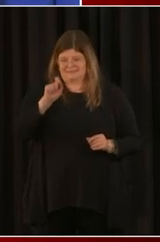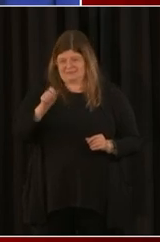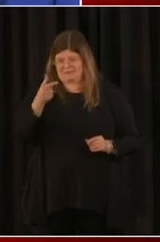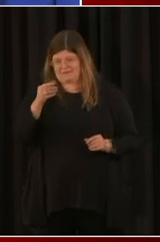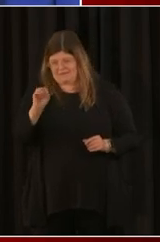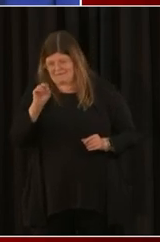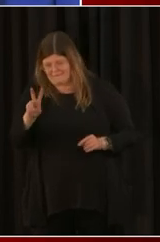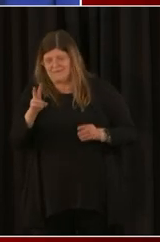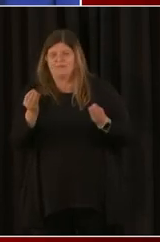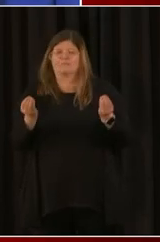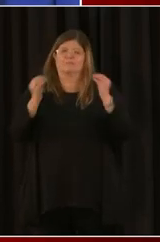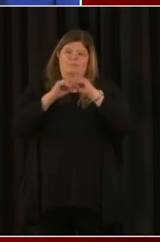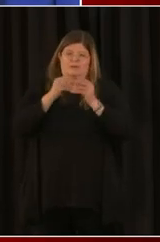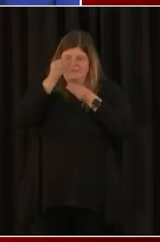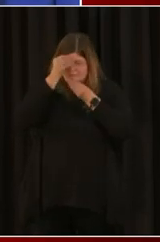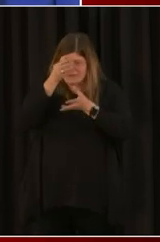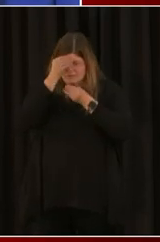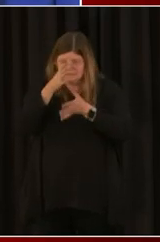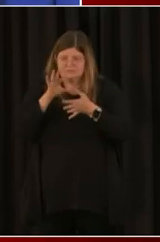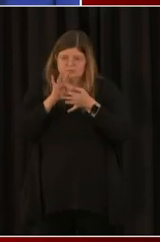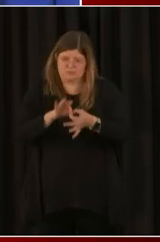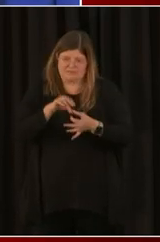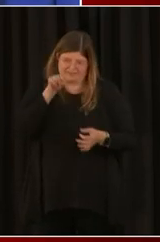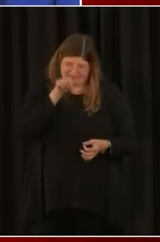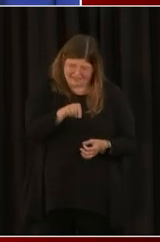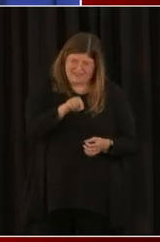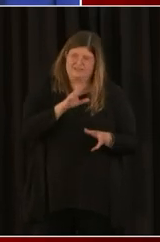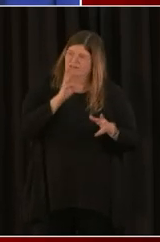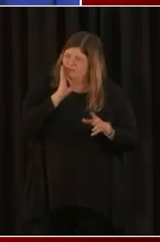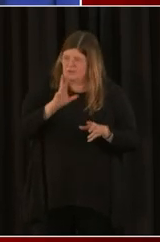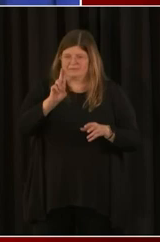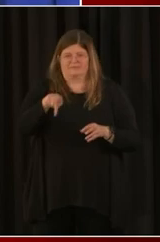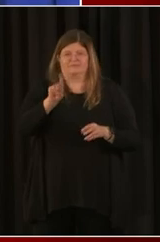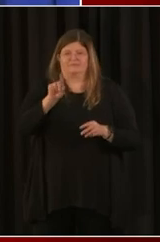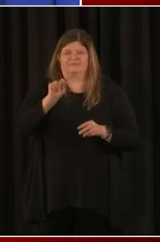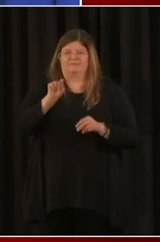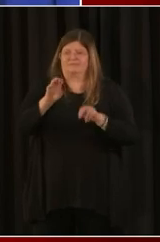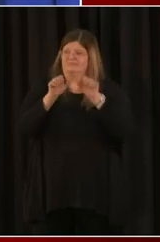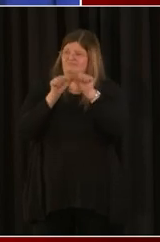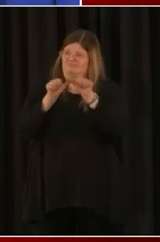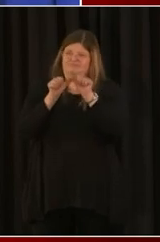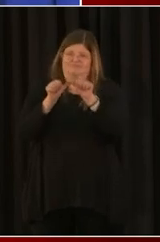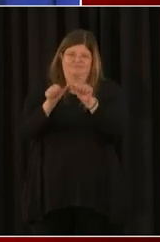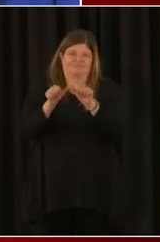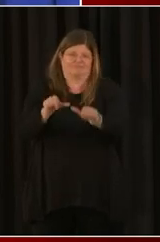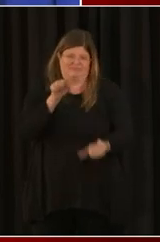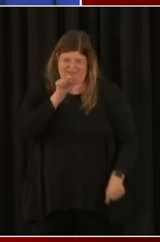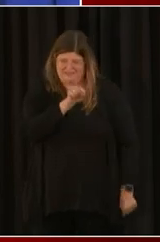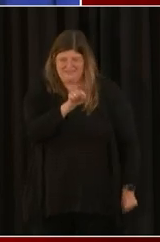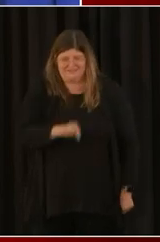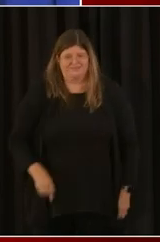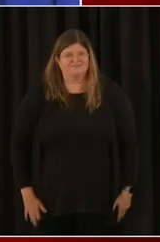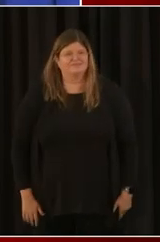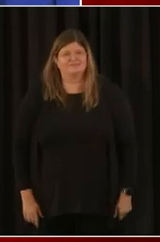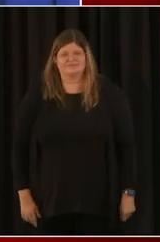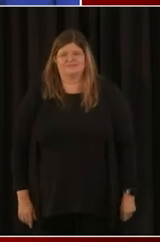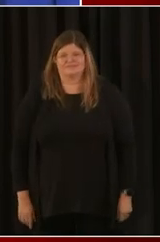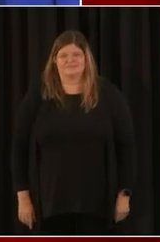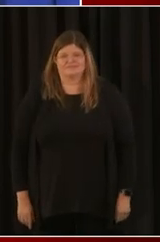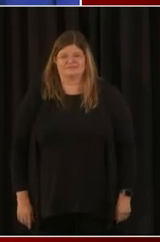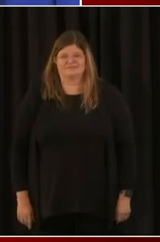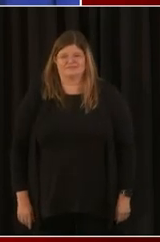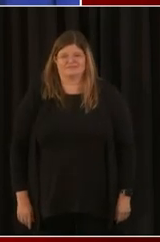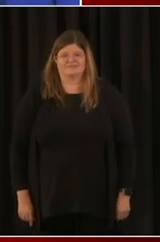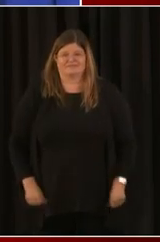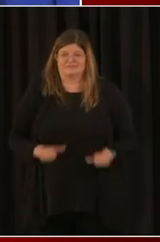of that website and make sure that we'll update that regularly. So with that, we ask you to continue the